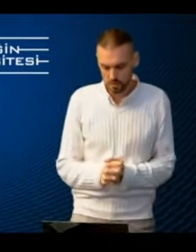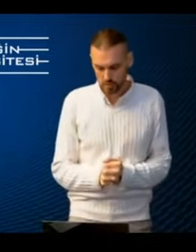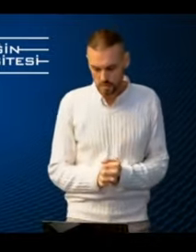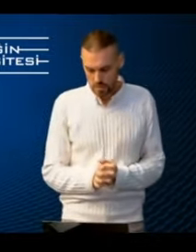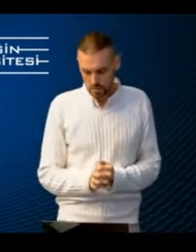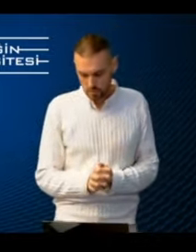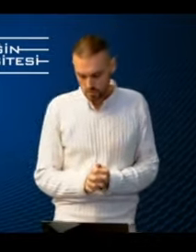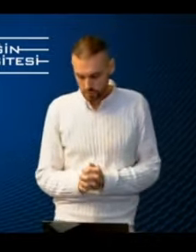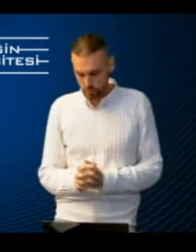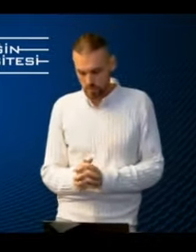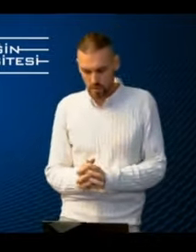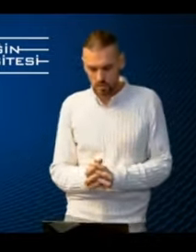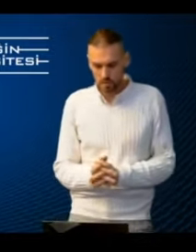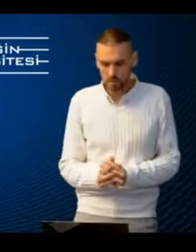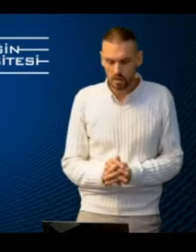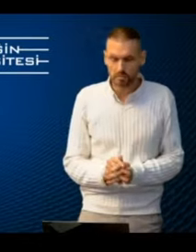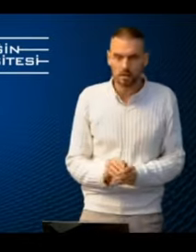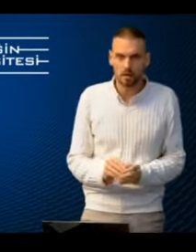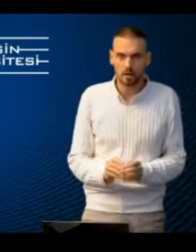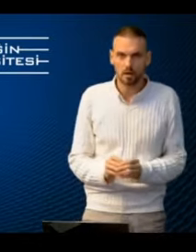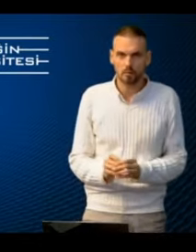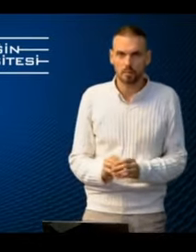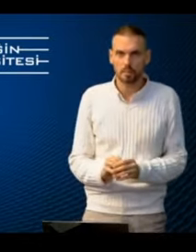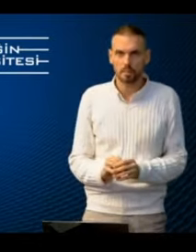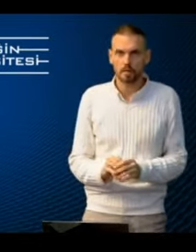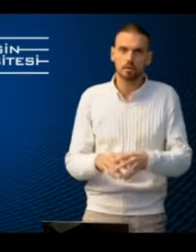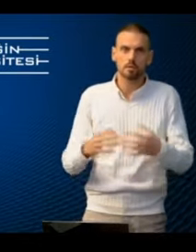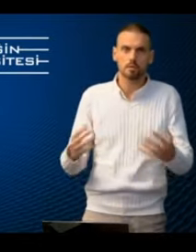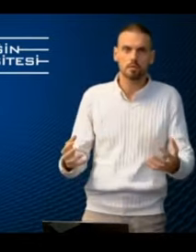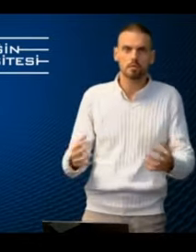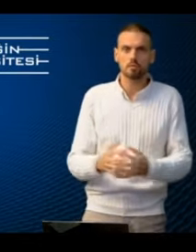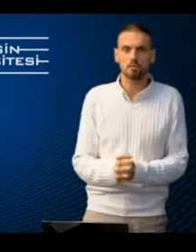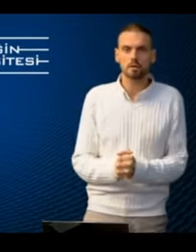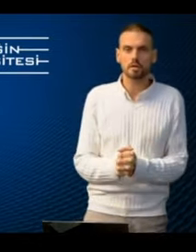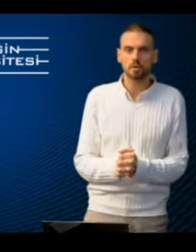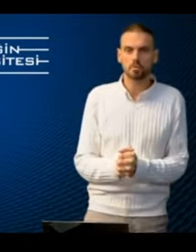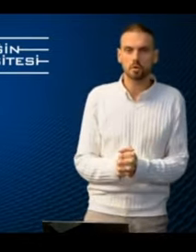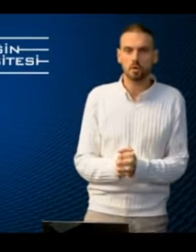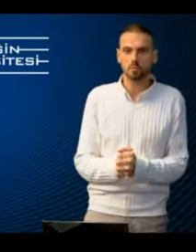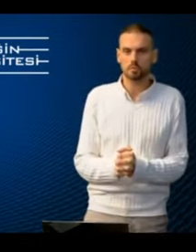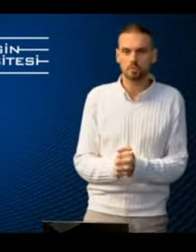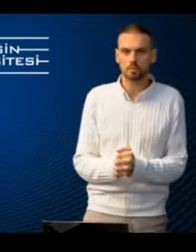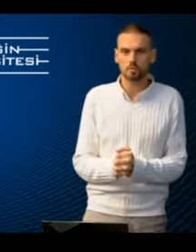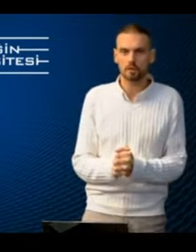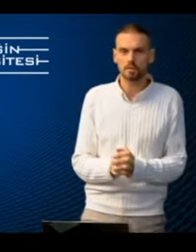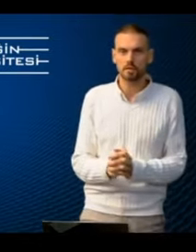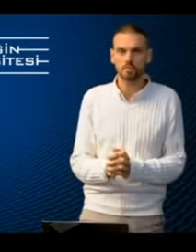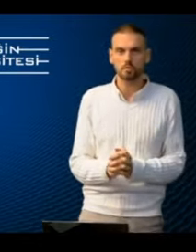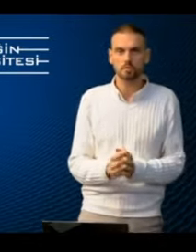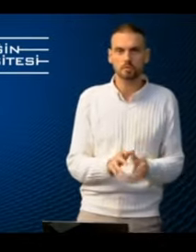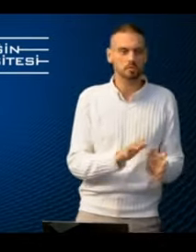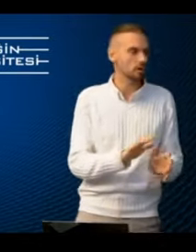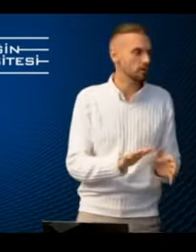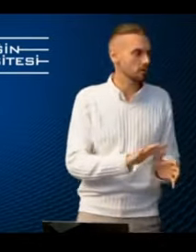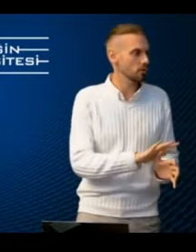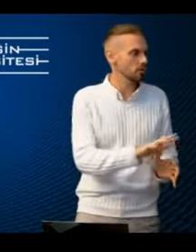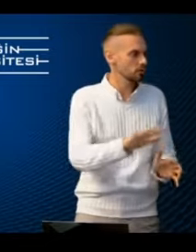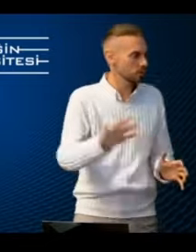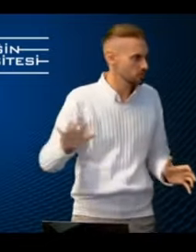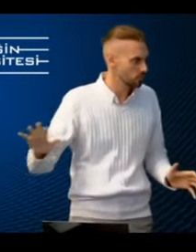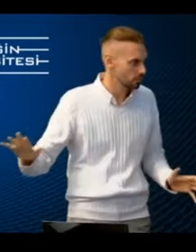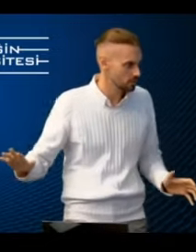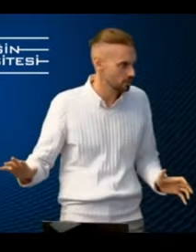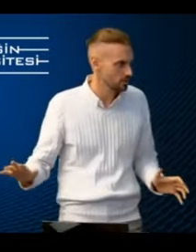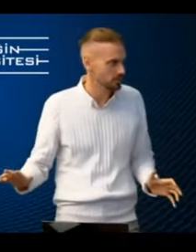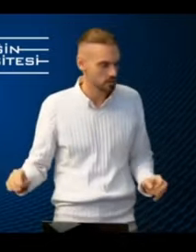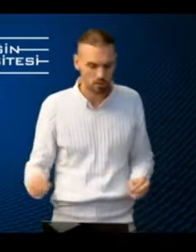segmentation. So with our Inklavi curriculum, we hope to have enough modules to cover all